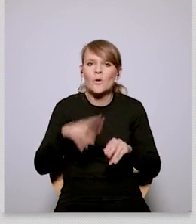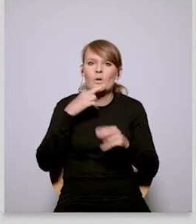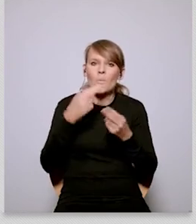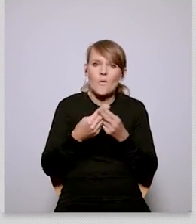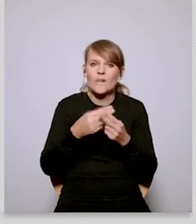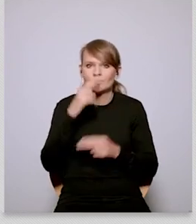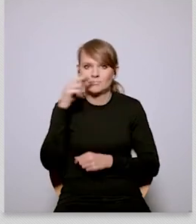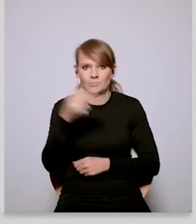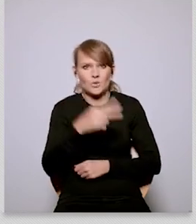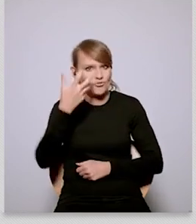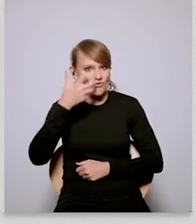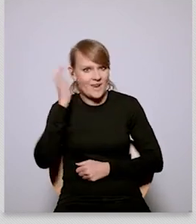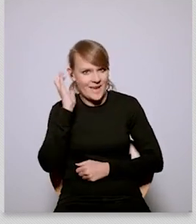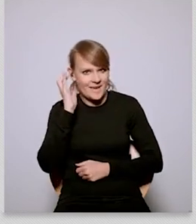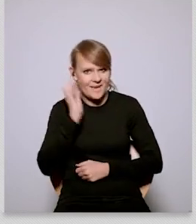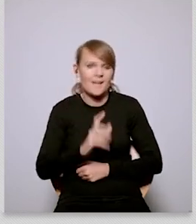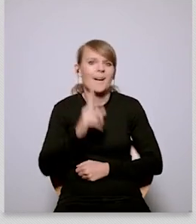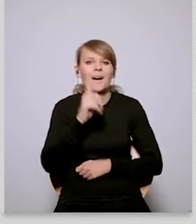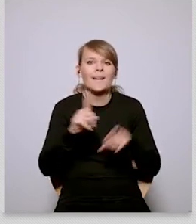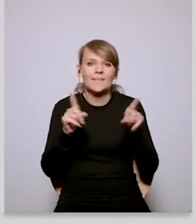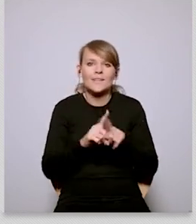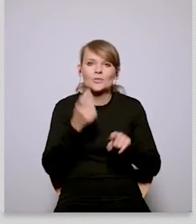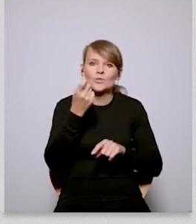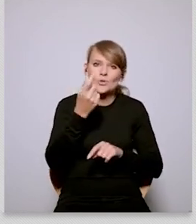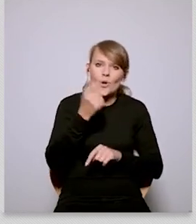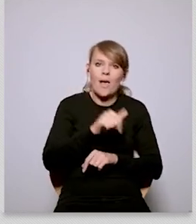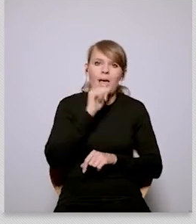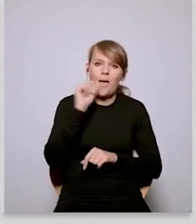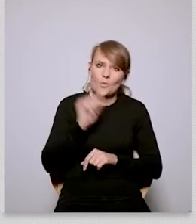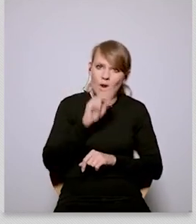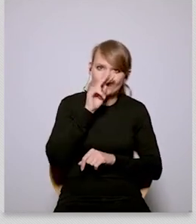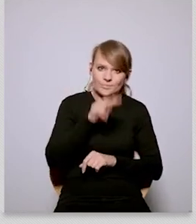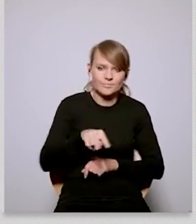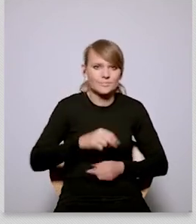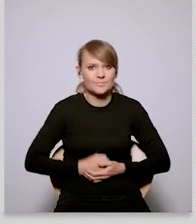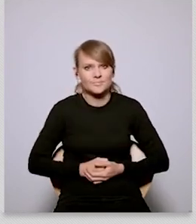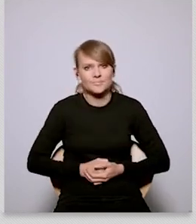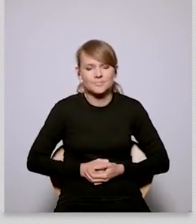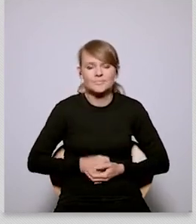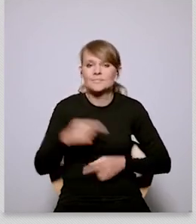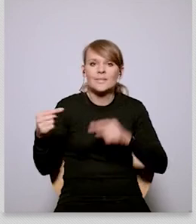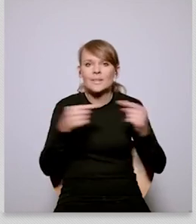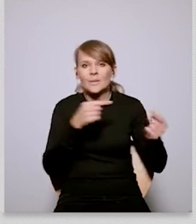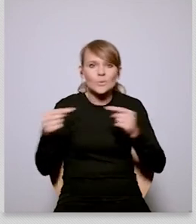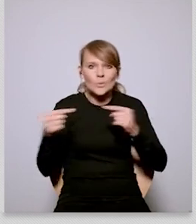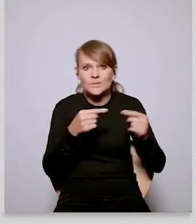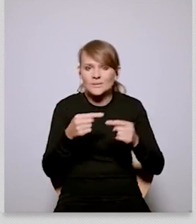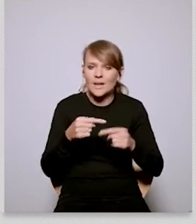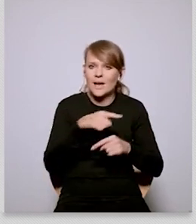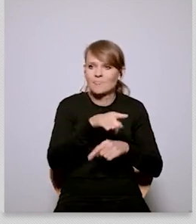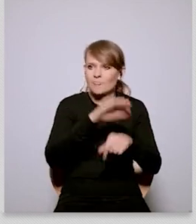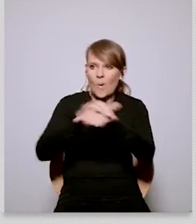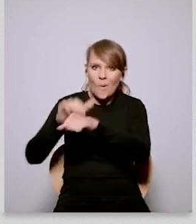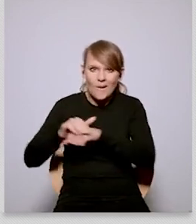european twist as well i think i mean from discussions with colleagues it's quite clear that in czechia and i mean from the media